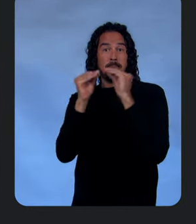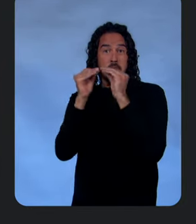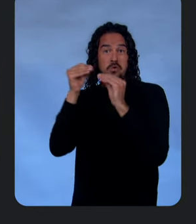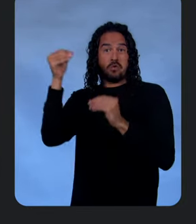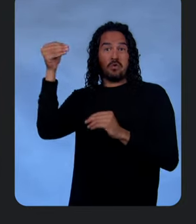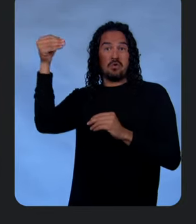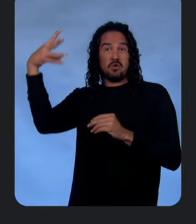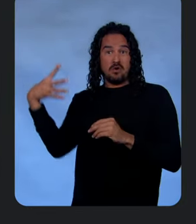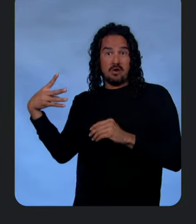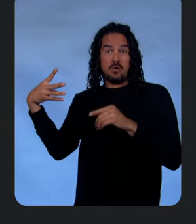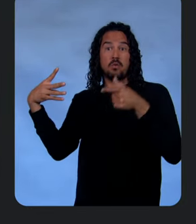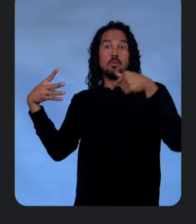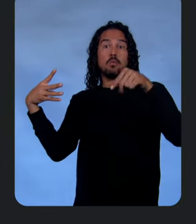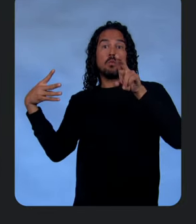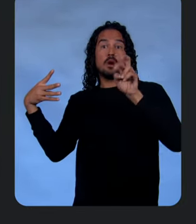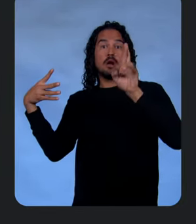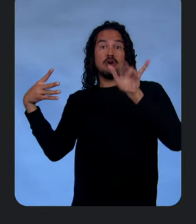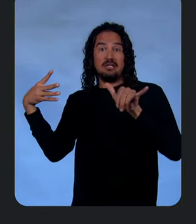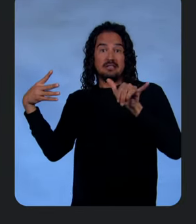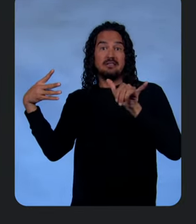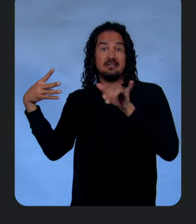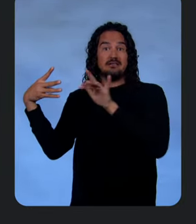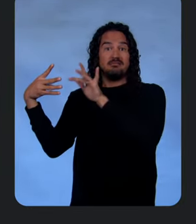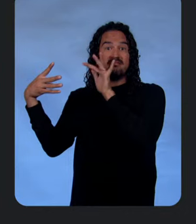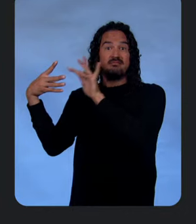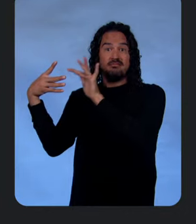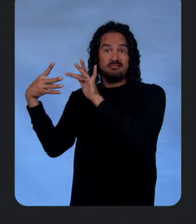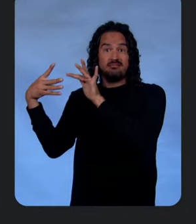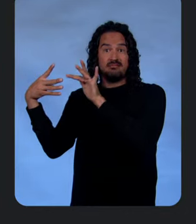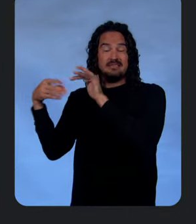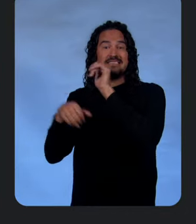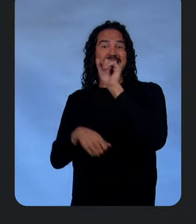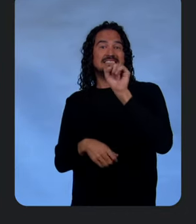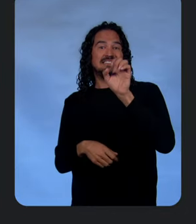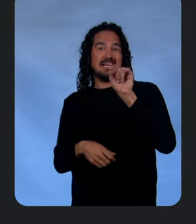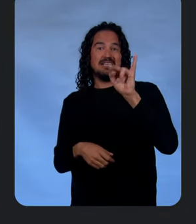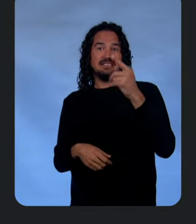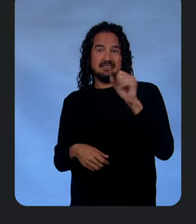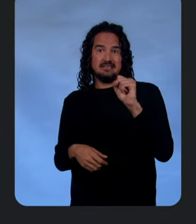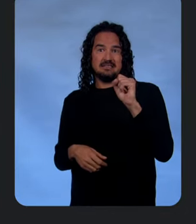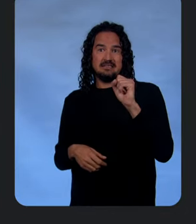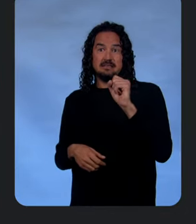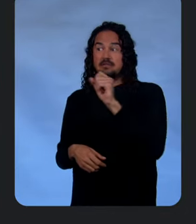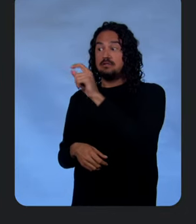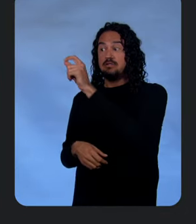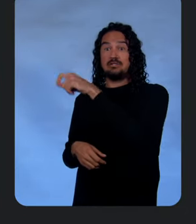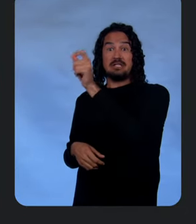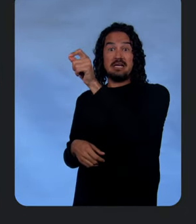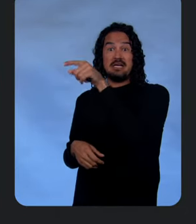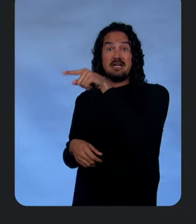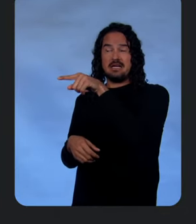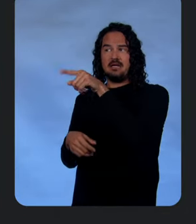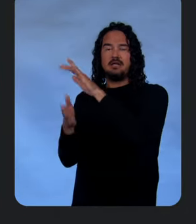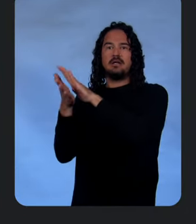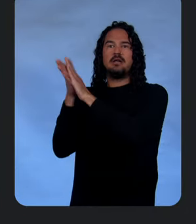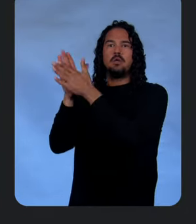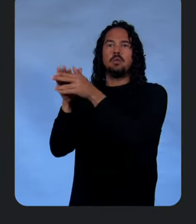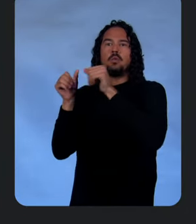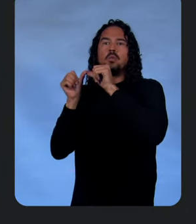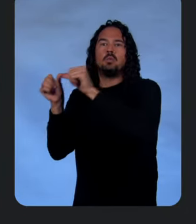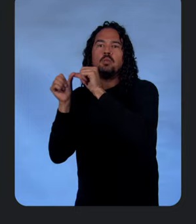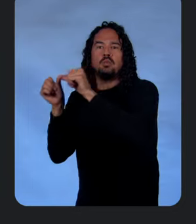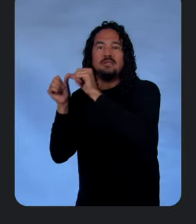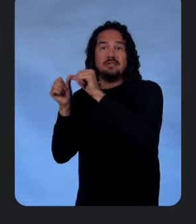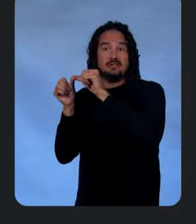do query settings. I'm going to check this box for use continuous query mode. Great name. And then I'm going to select my